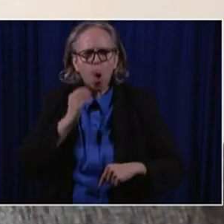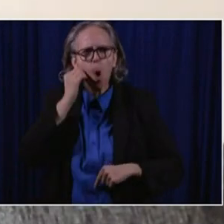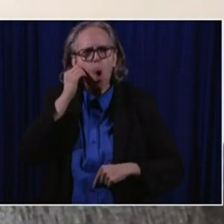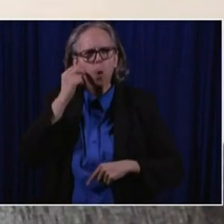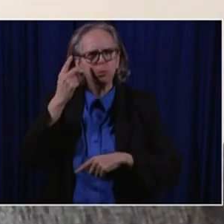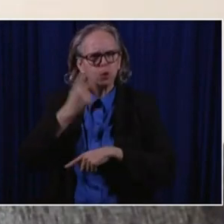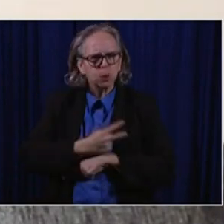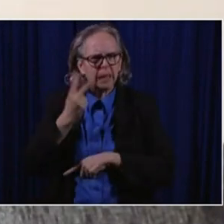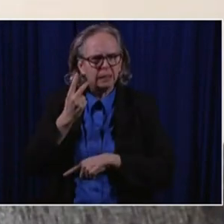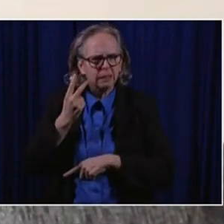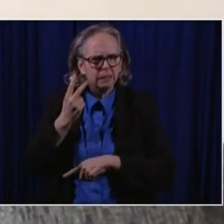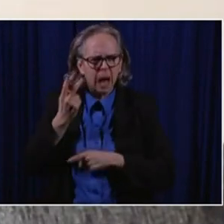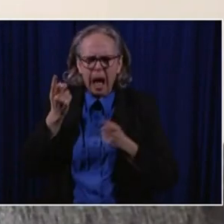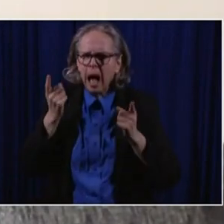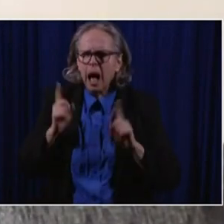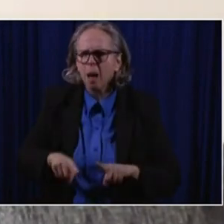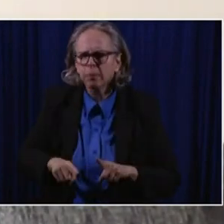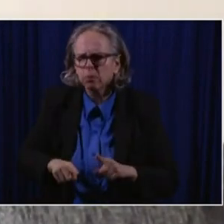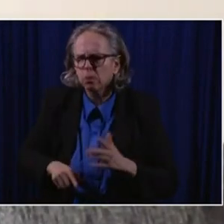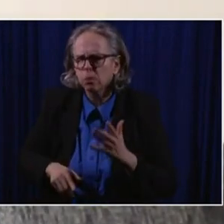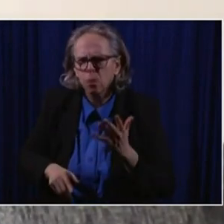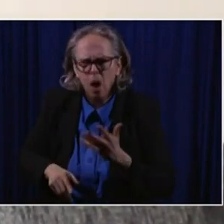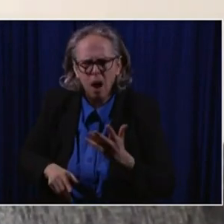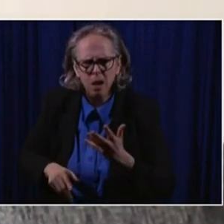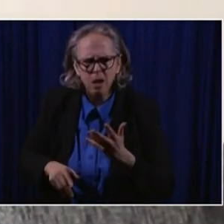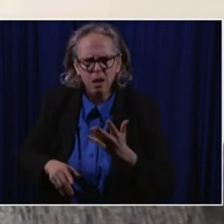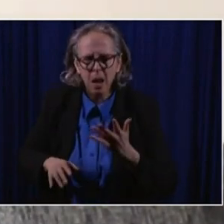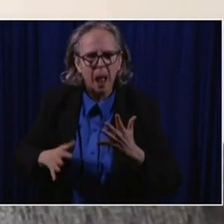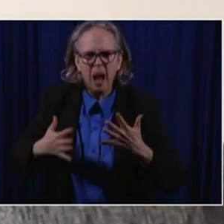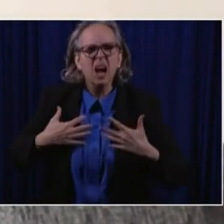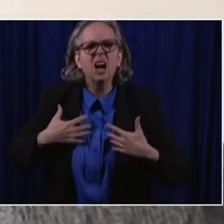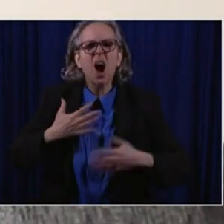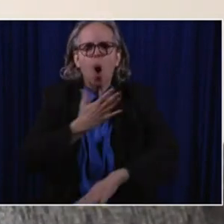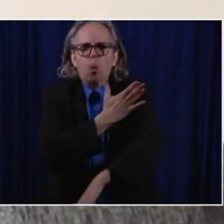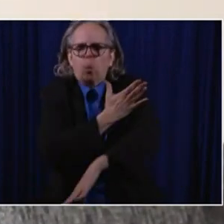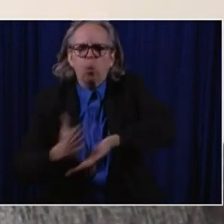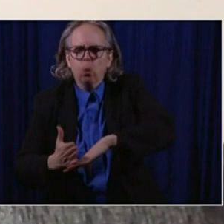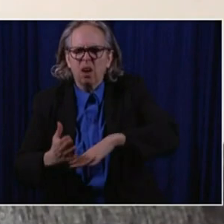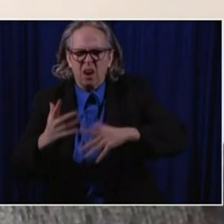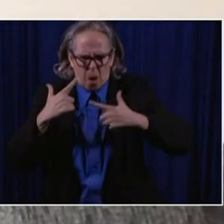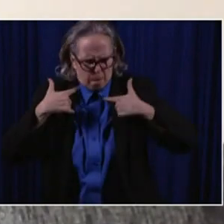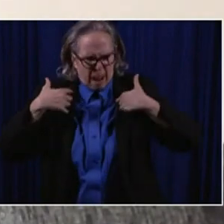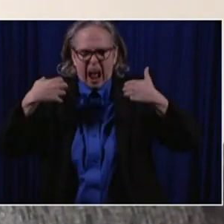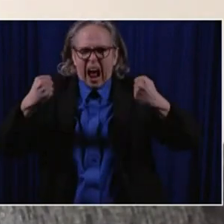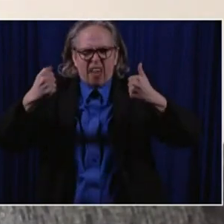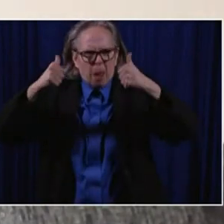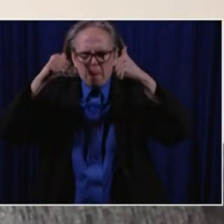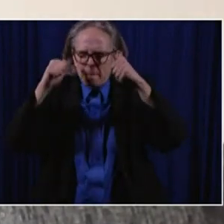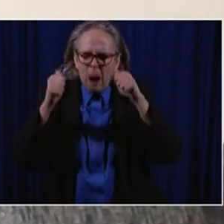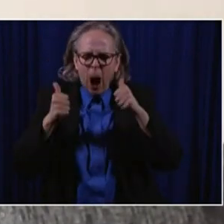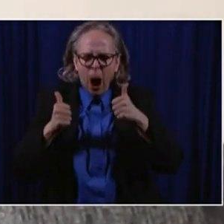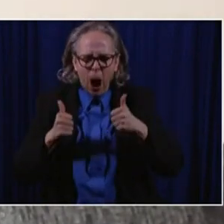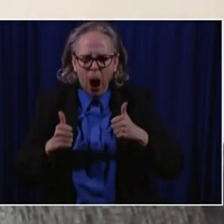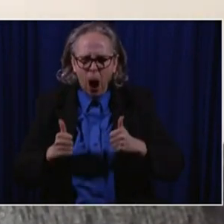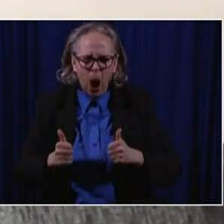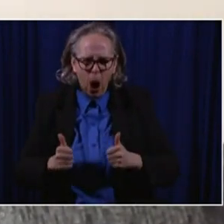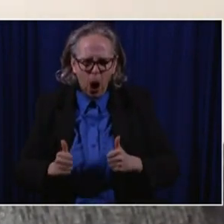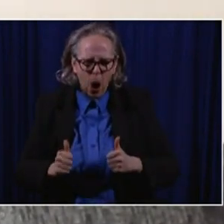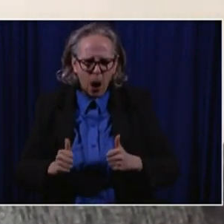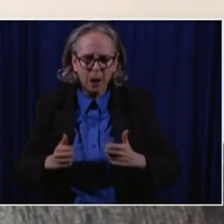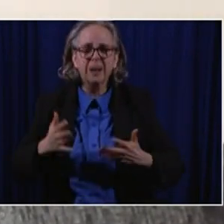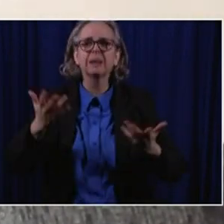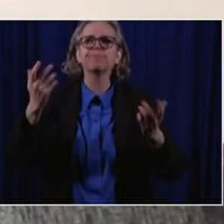got, um, really bad. Um, I had, I developed pneumonia in both of my lungs